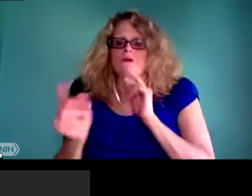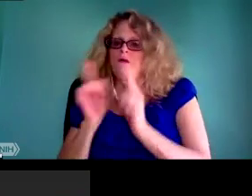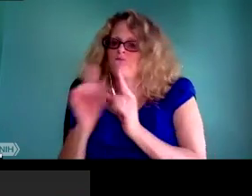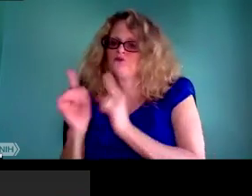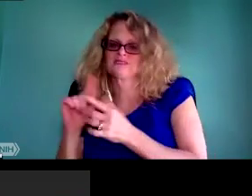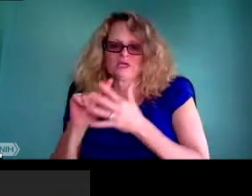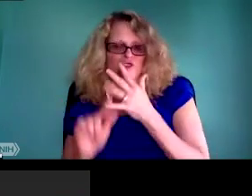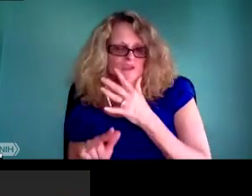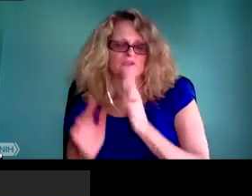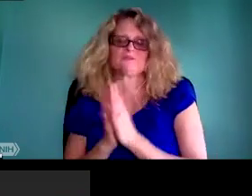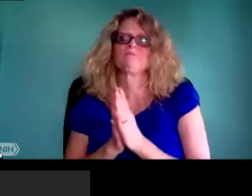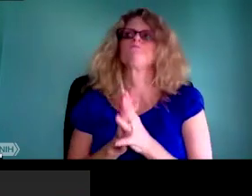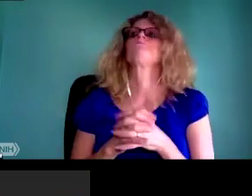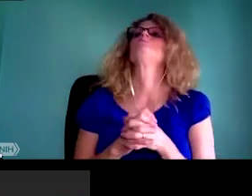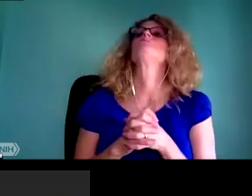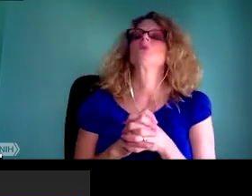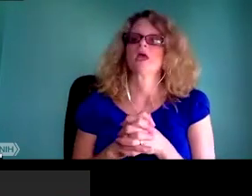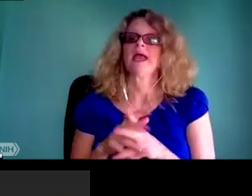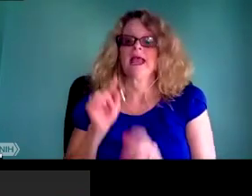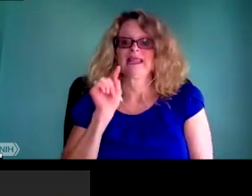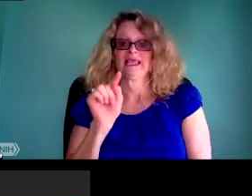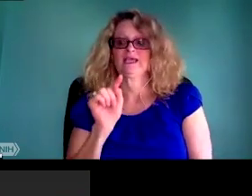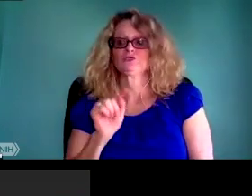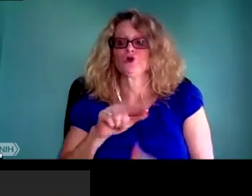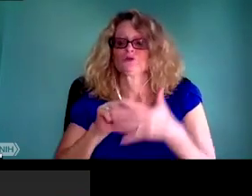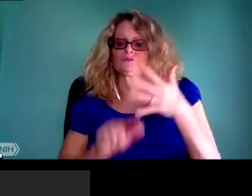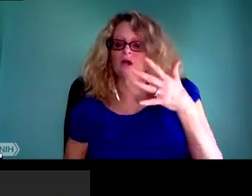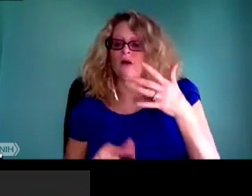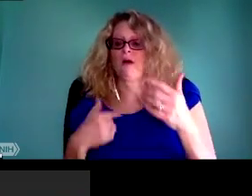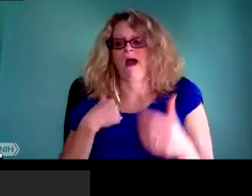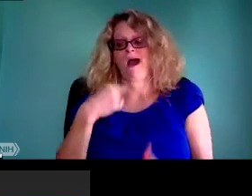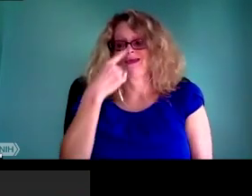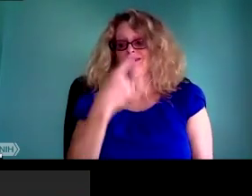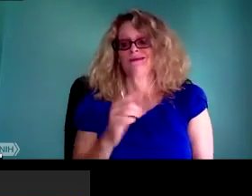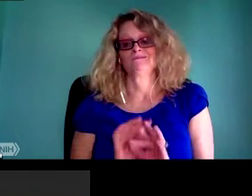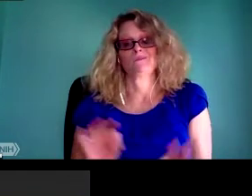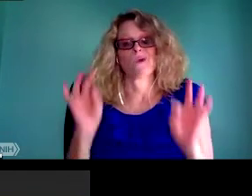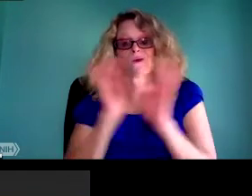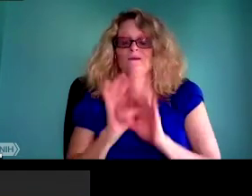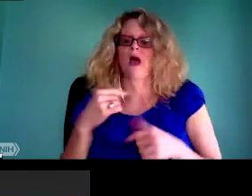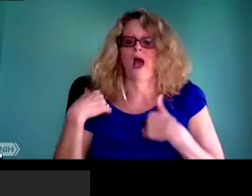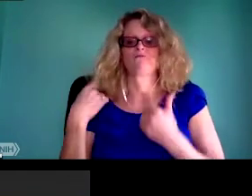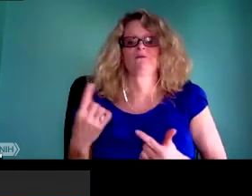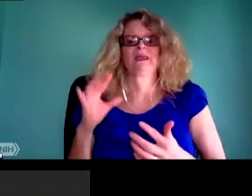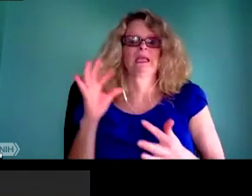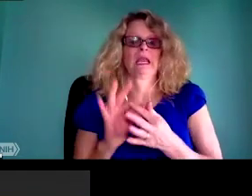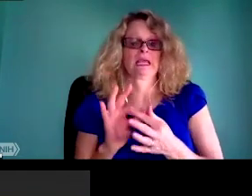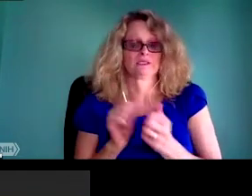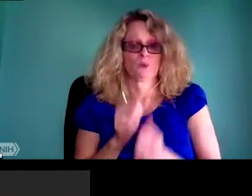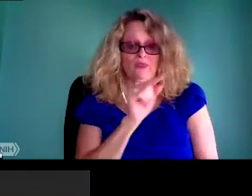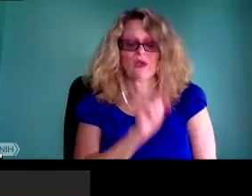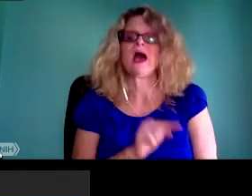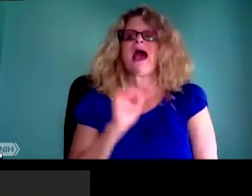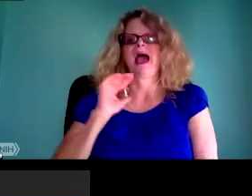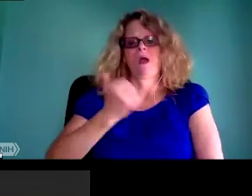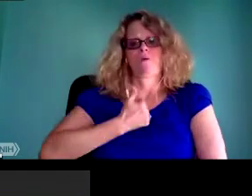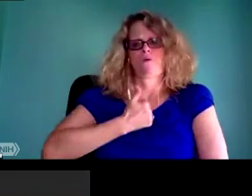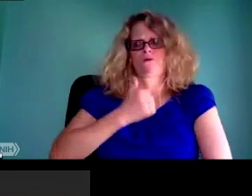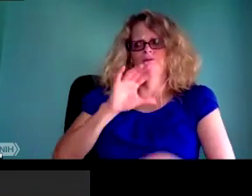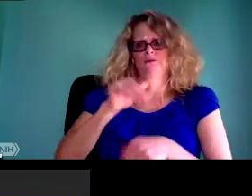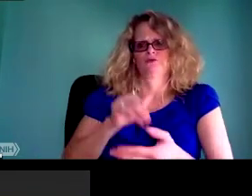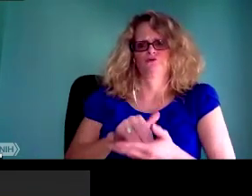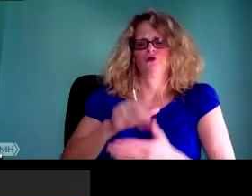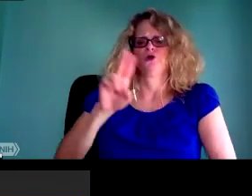Algorithmic Justice League, Equity Engine, UC Santa Barbara Seeds Program, the Distributed AI Research Network,